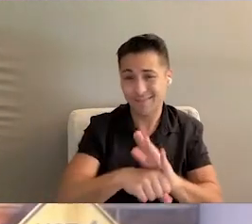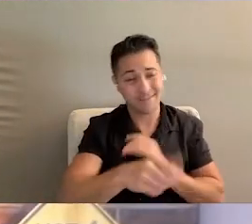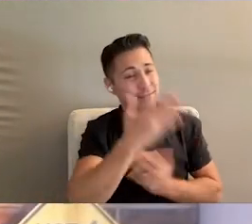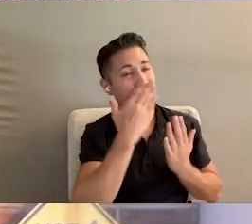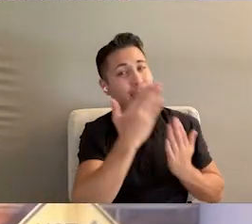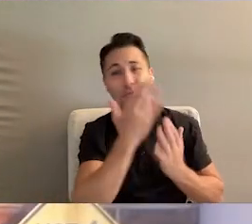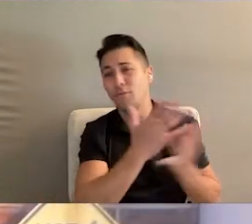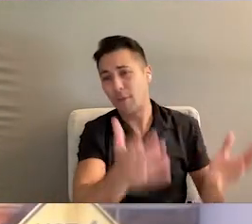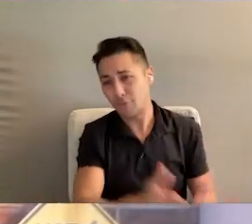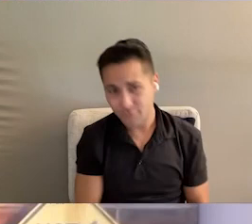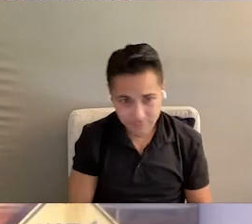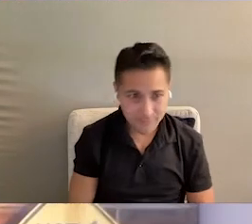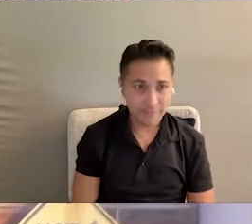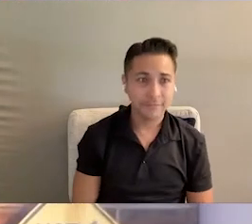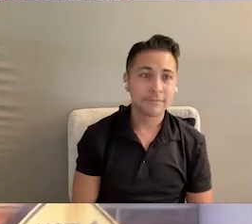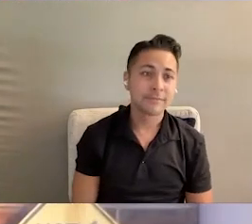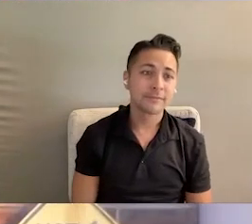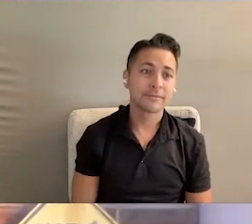so thank you very much.